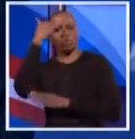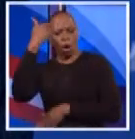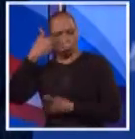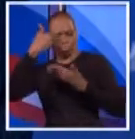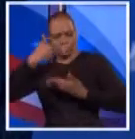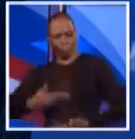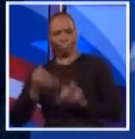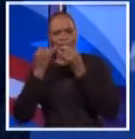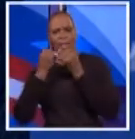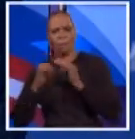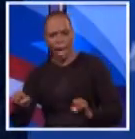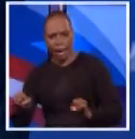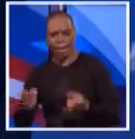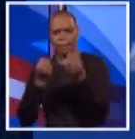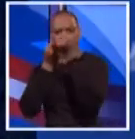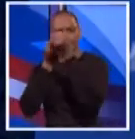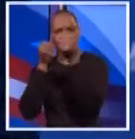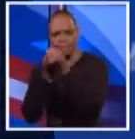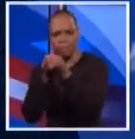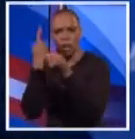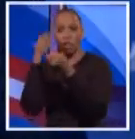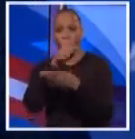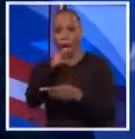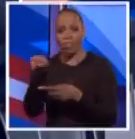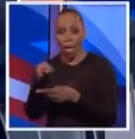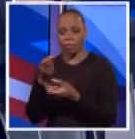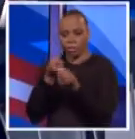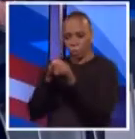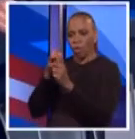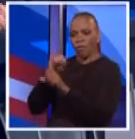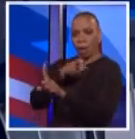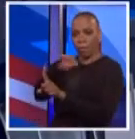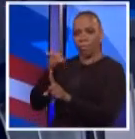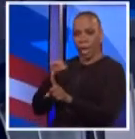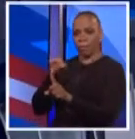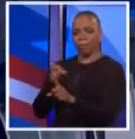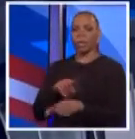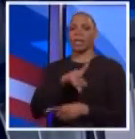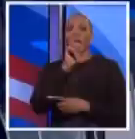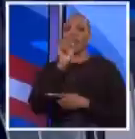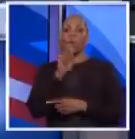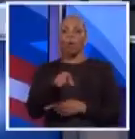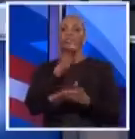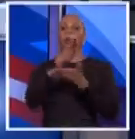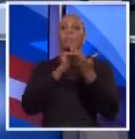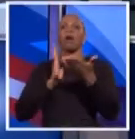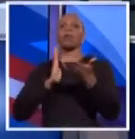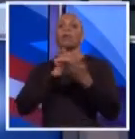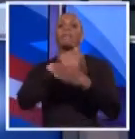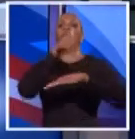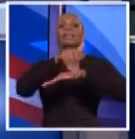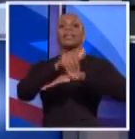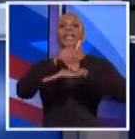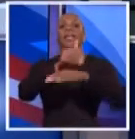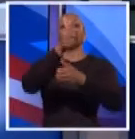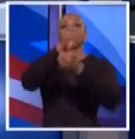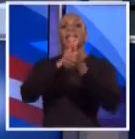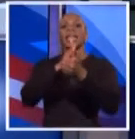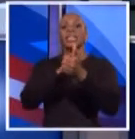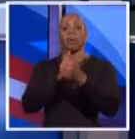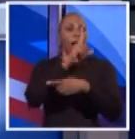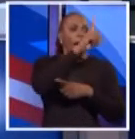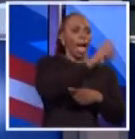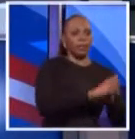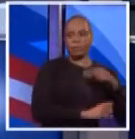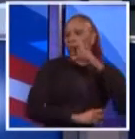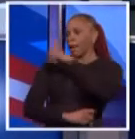I'm a fighter. I've stood up for them. And that's why they're supportive. So now we've come to the part of our evening where you each get to ask each other